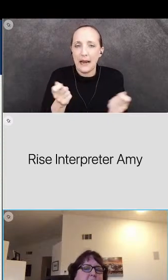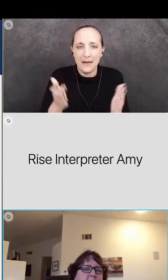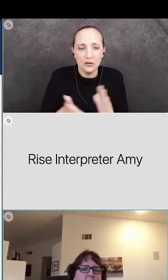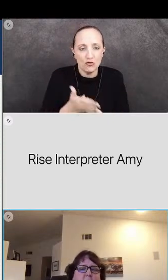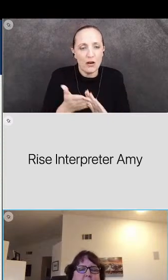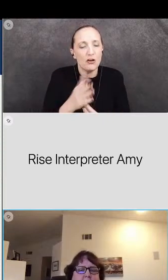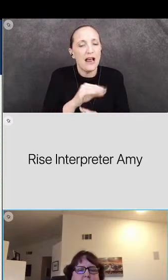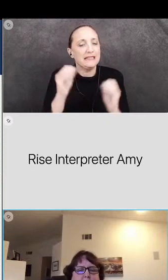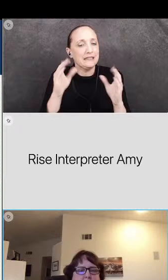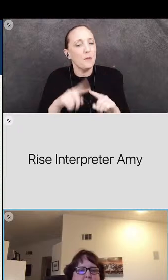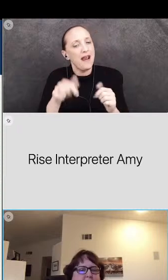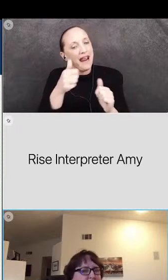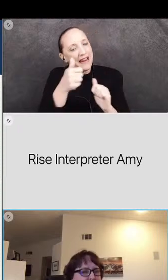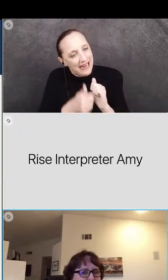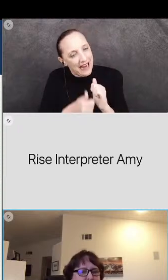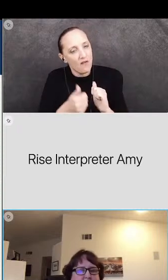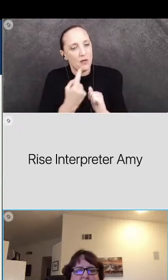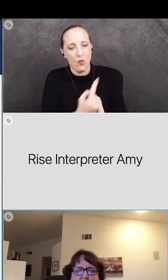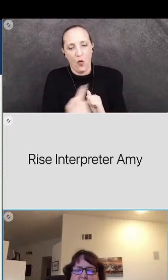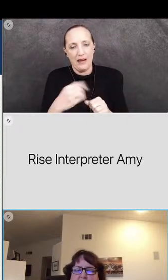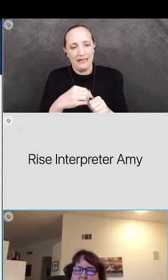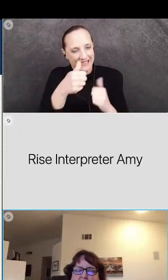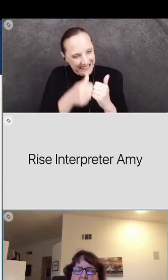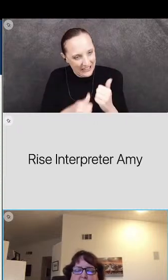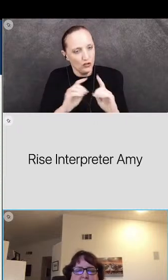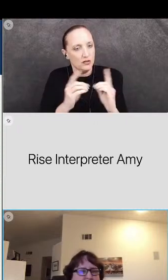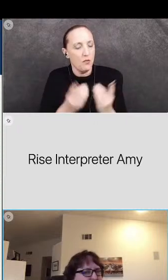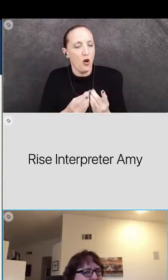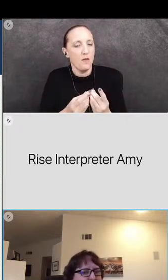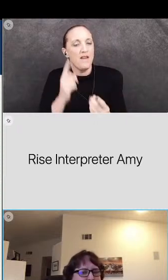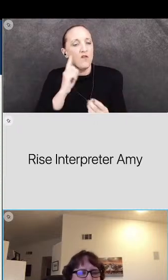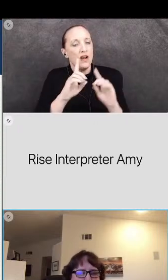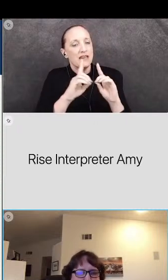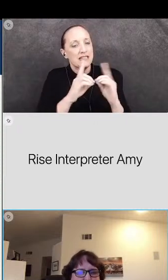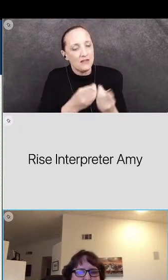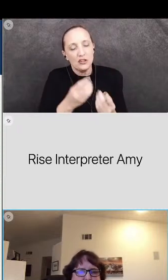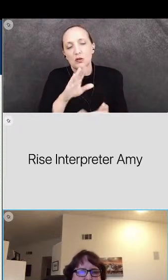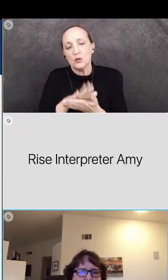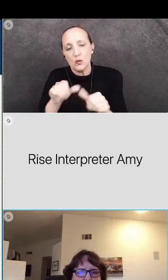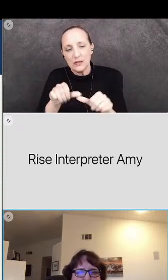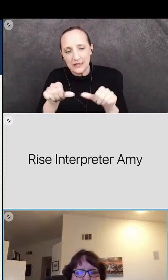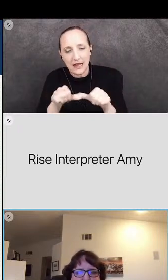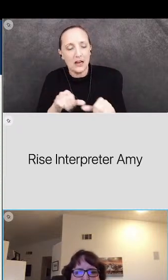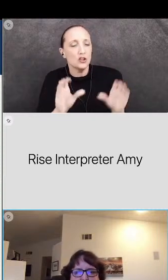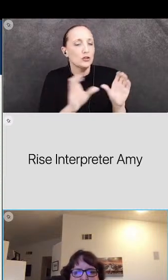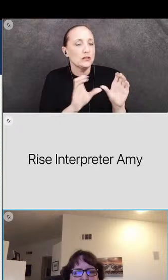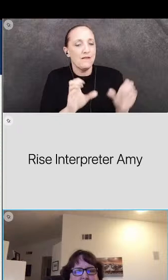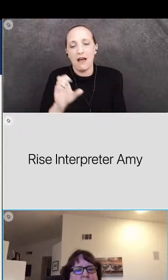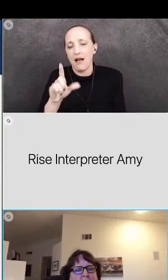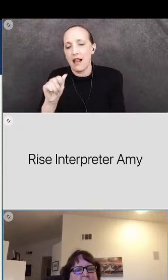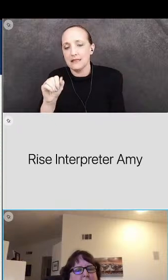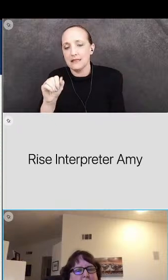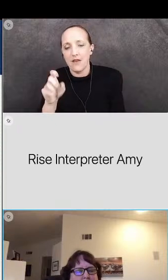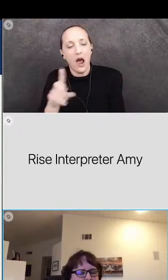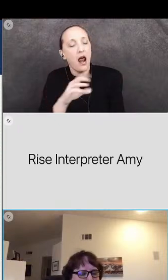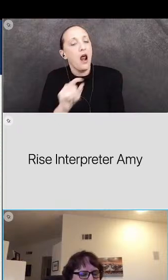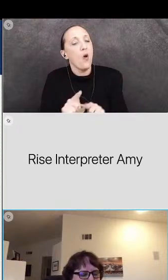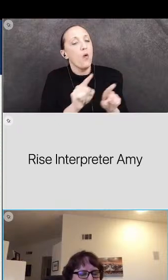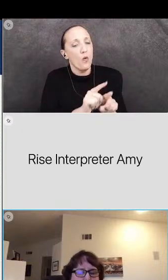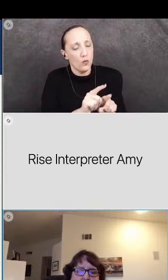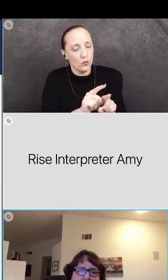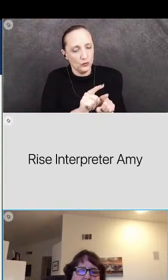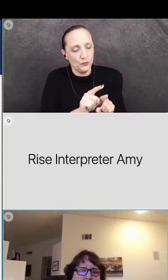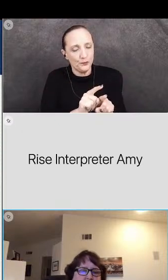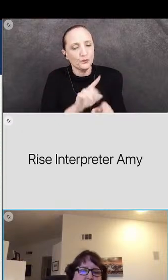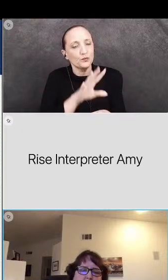but for everyone in each department division school site certificated and classes classified as well as